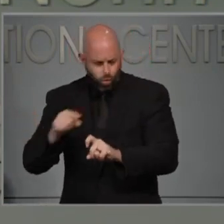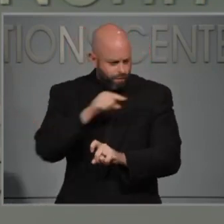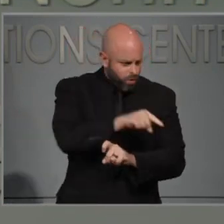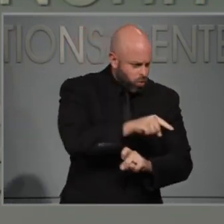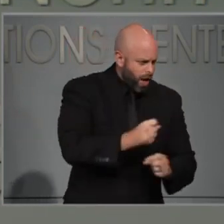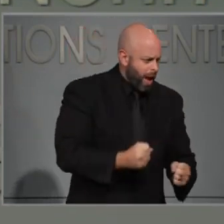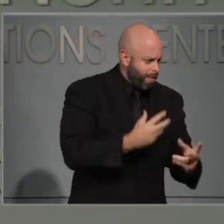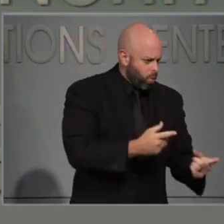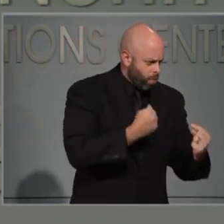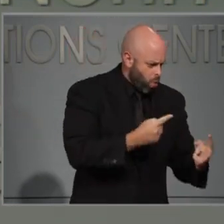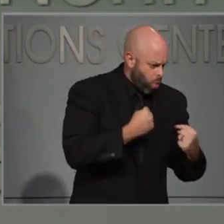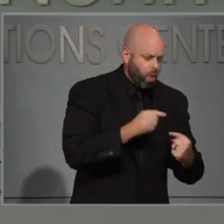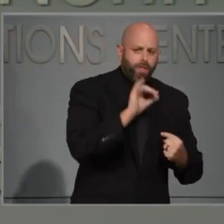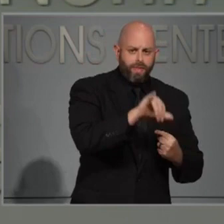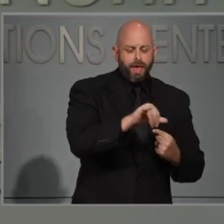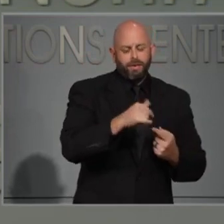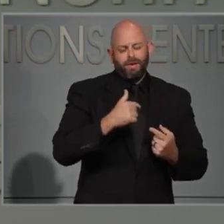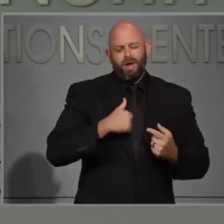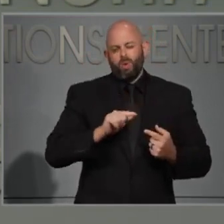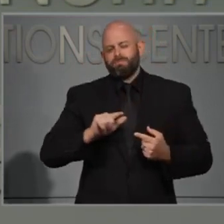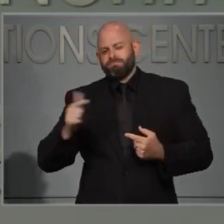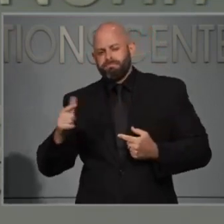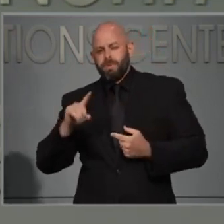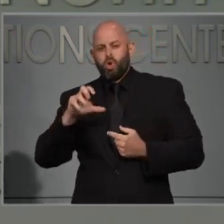But I'll let Dr. Cohen address that as well.